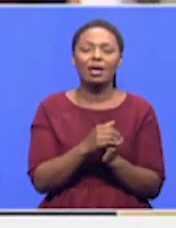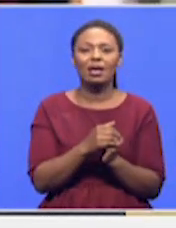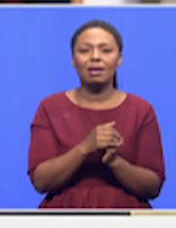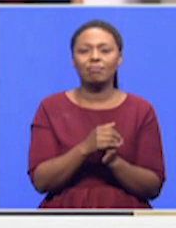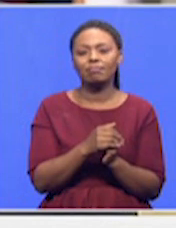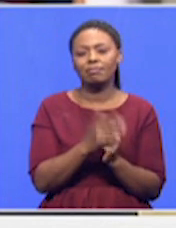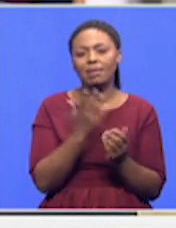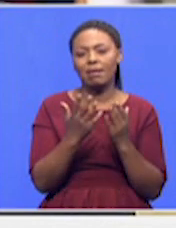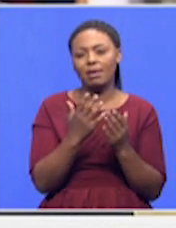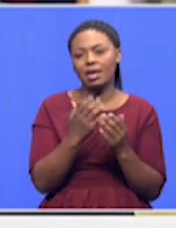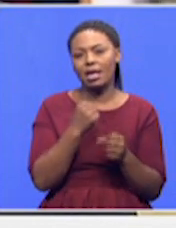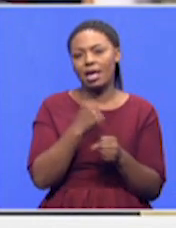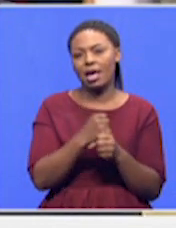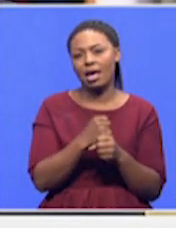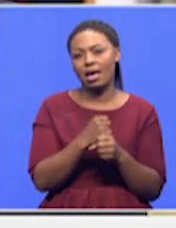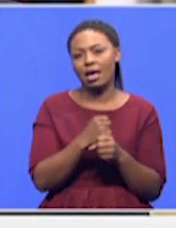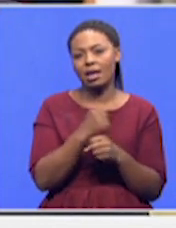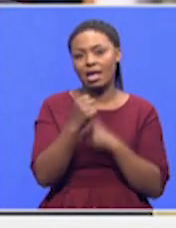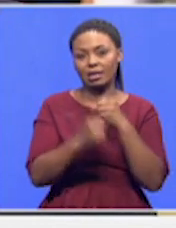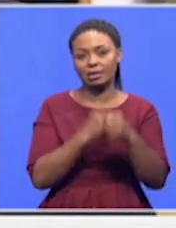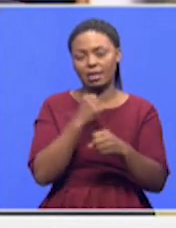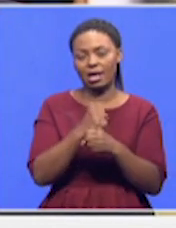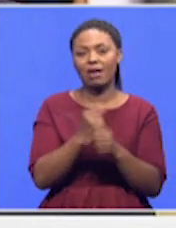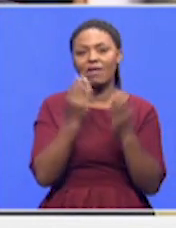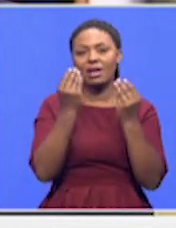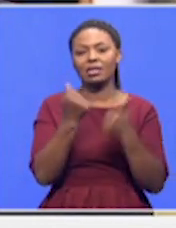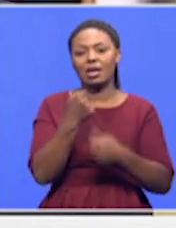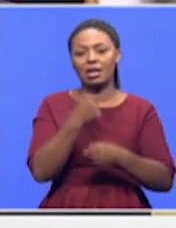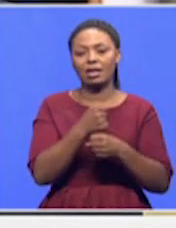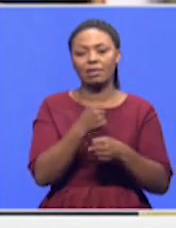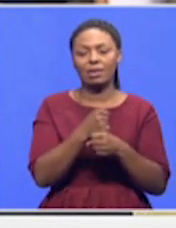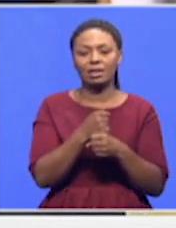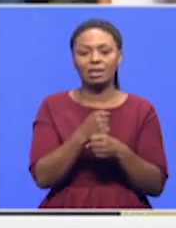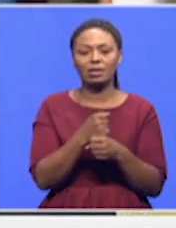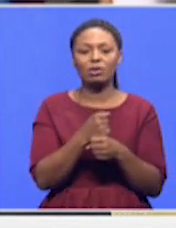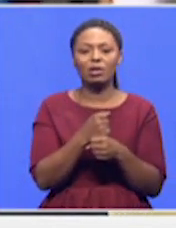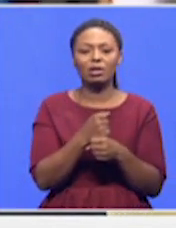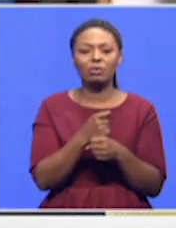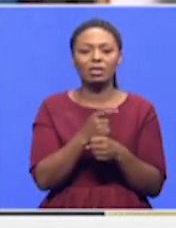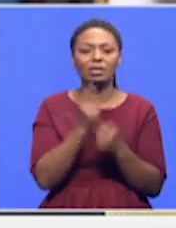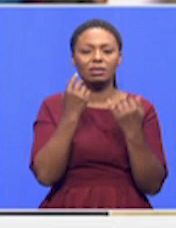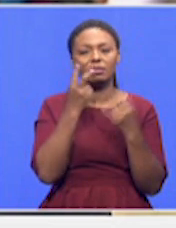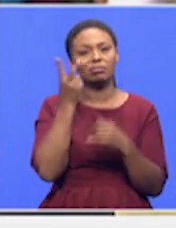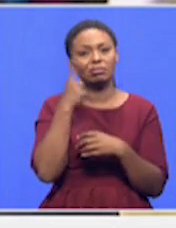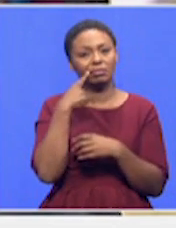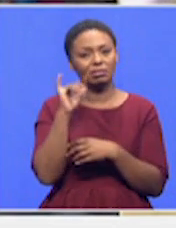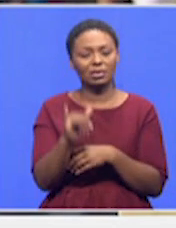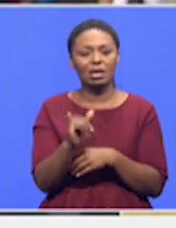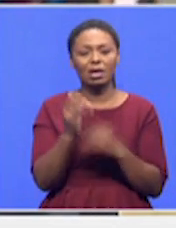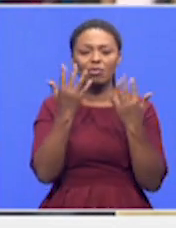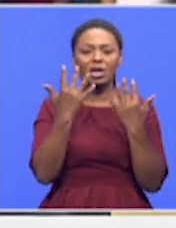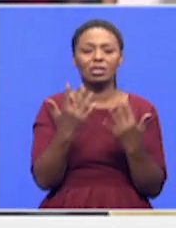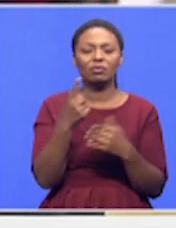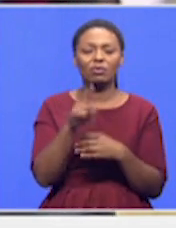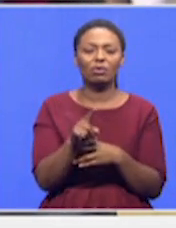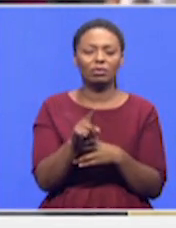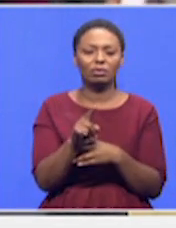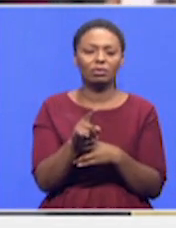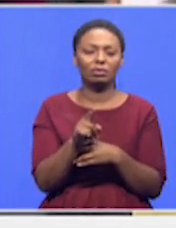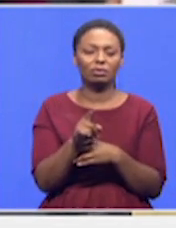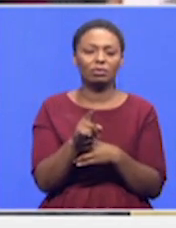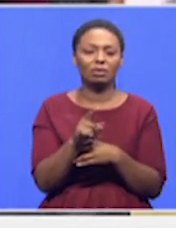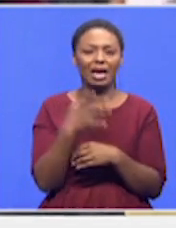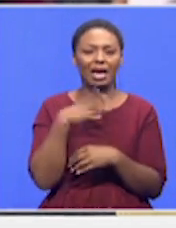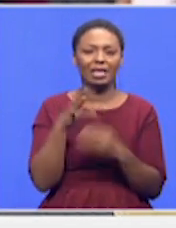financial year, we'll have to look at our P5 list to check, can we budget for a new added clinic?